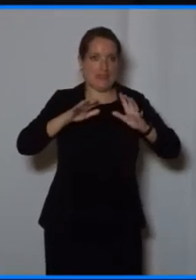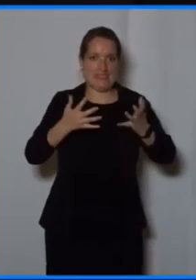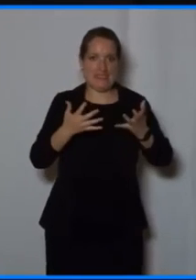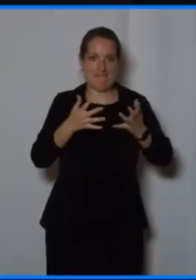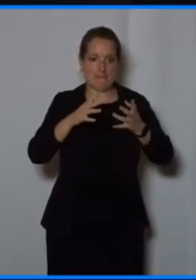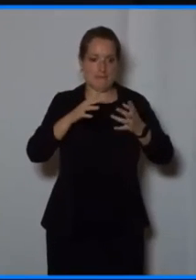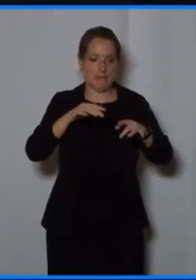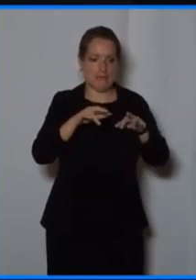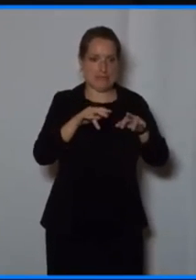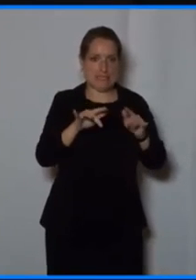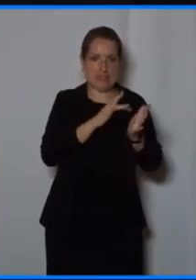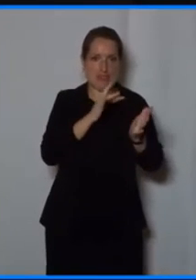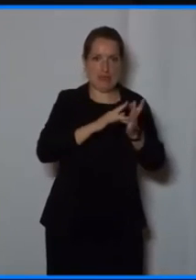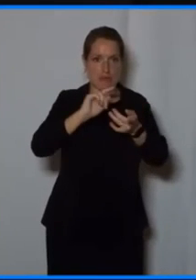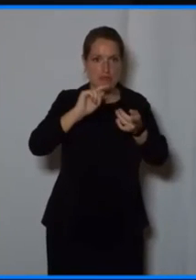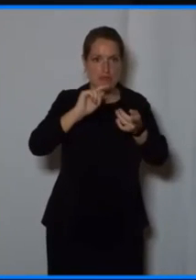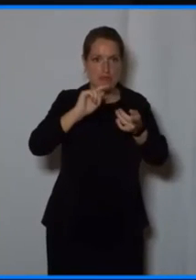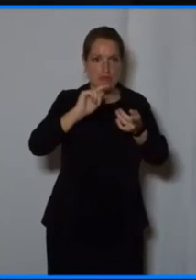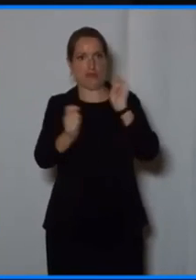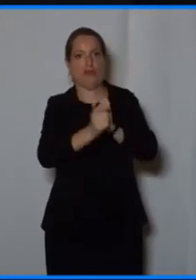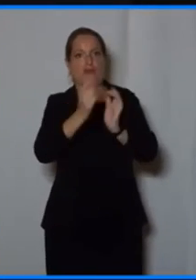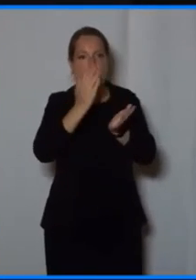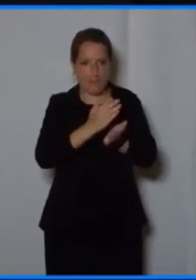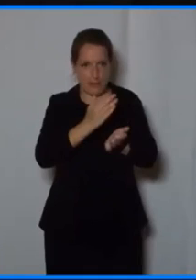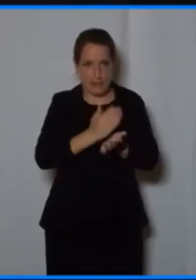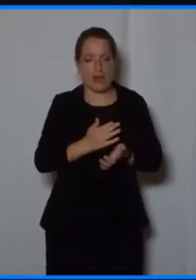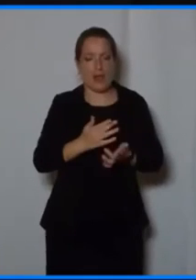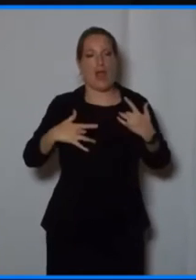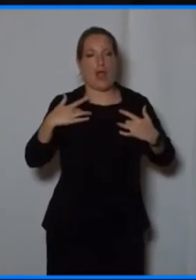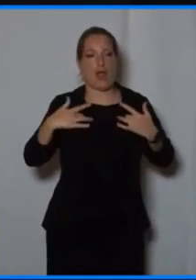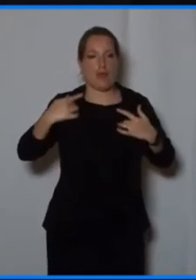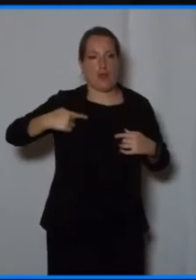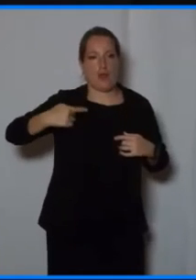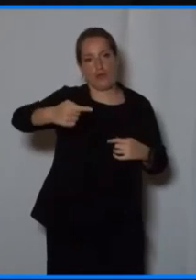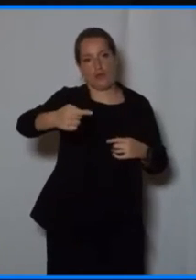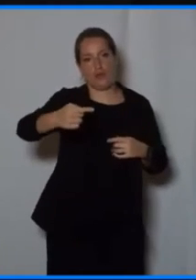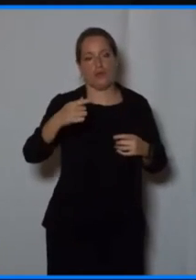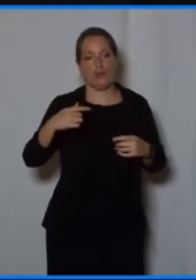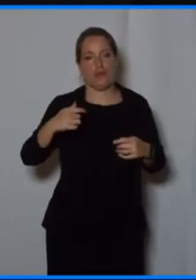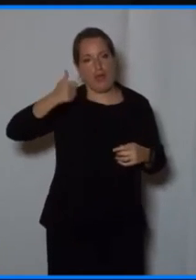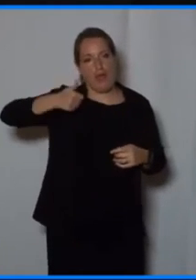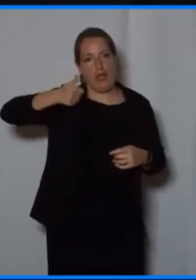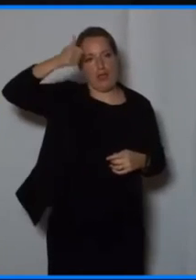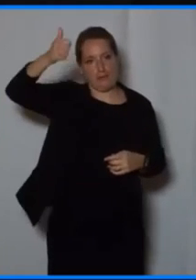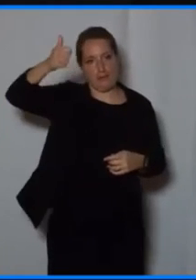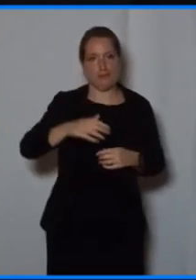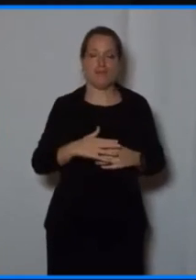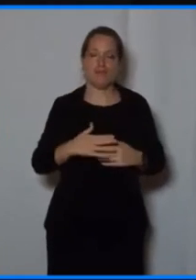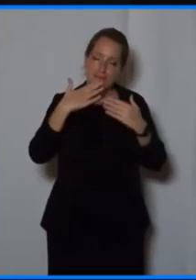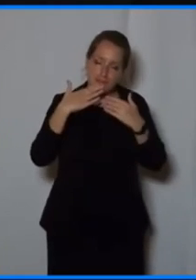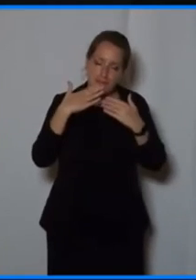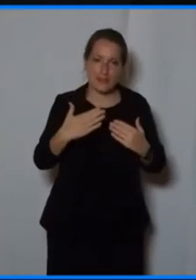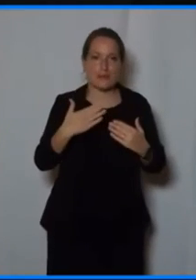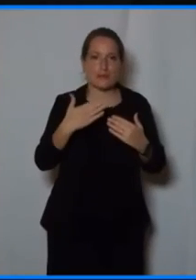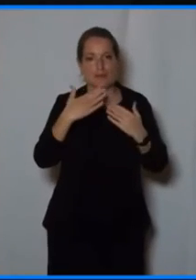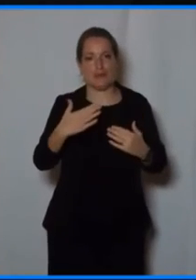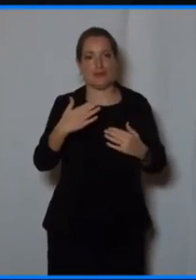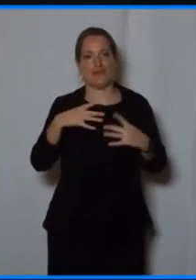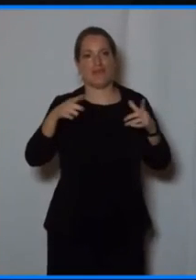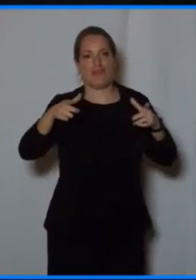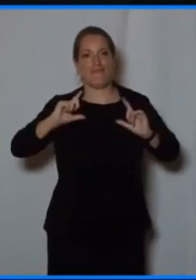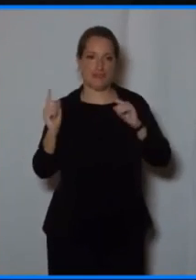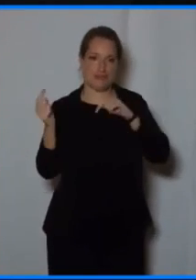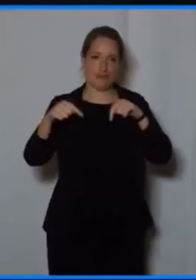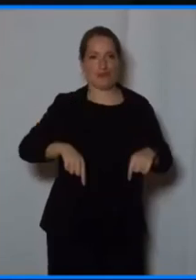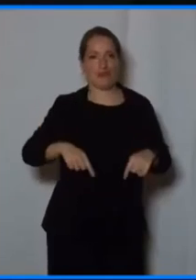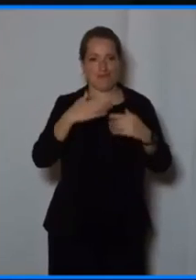concrete and bring benefits to all citizens and companies. Thank you very much, and again, happy anniversary to MC.